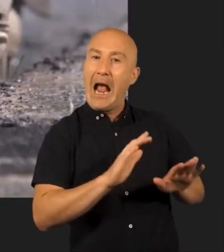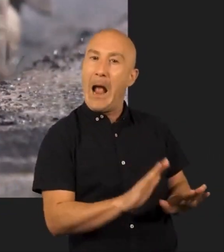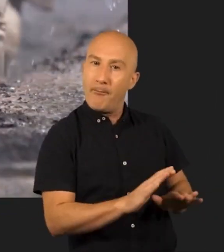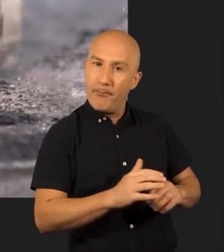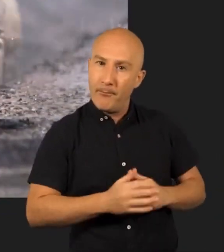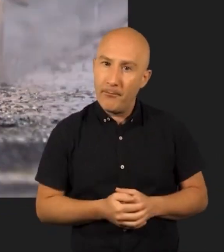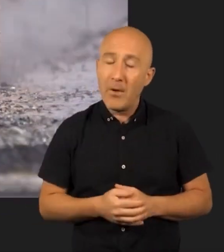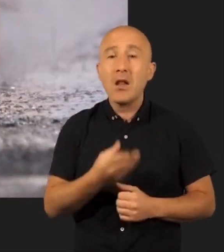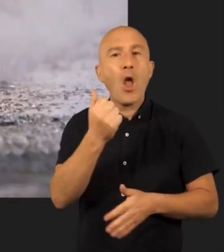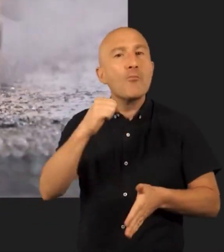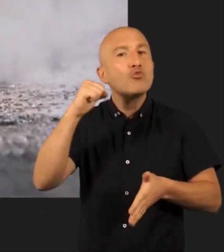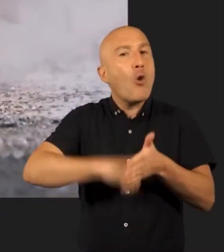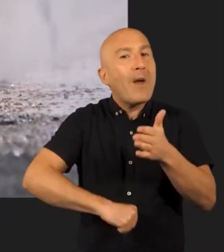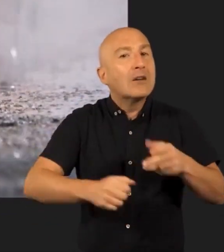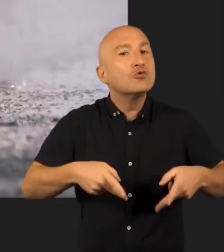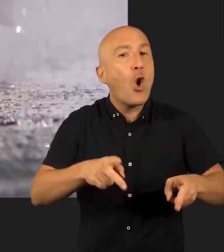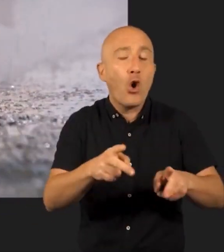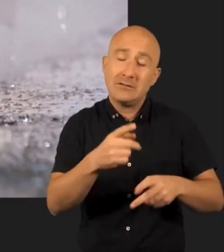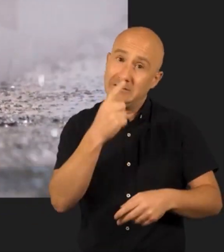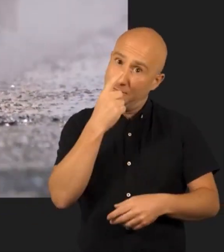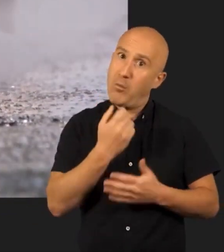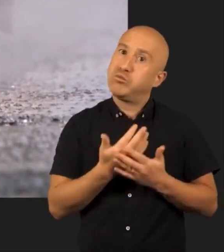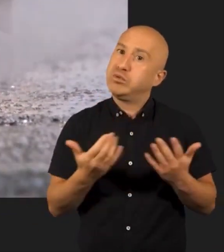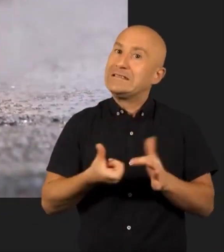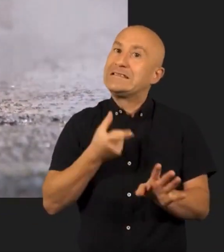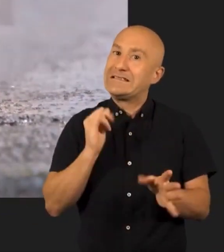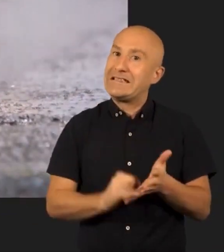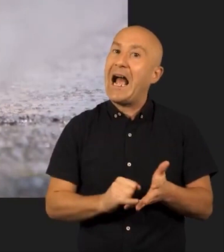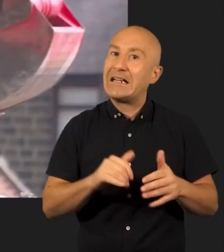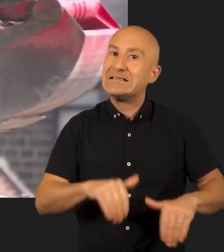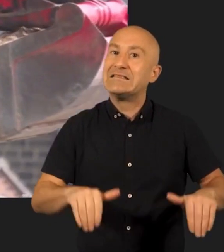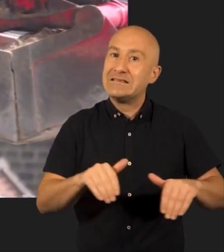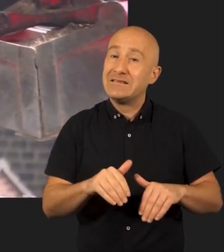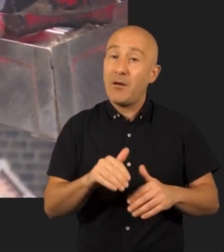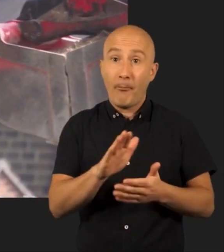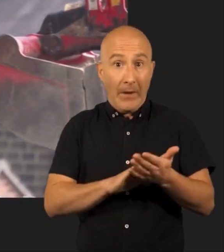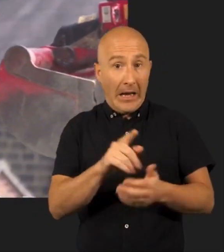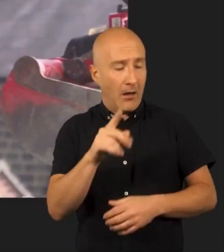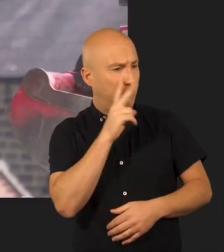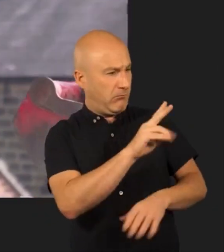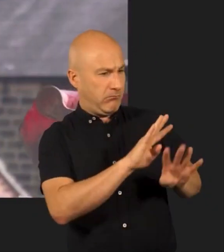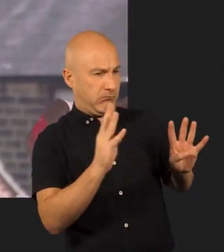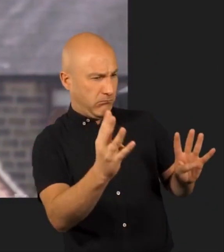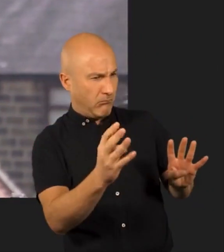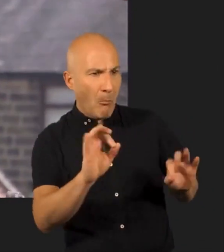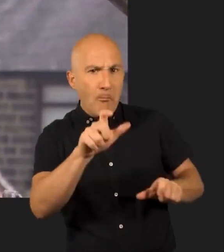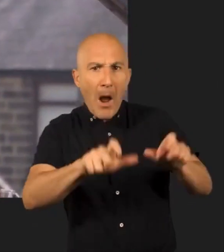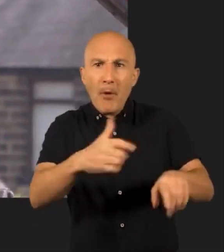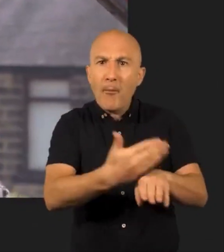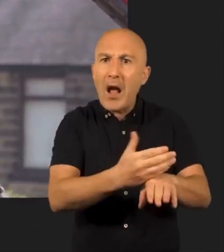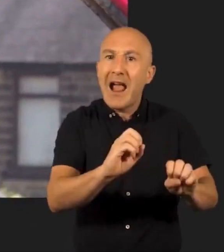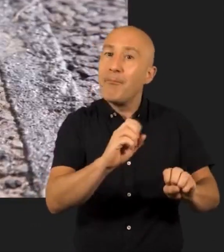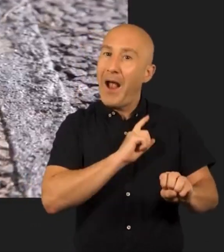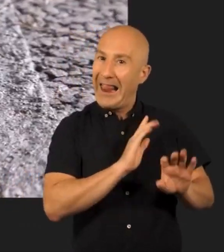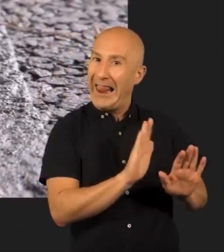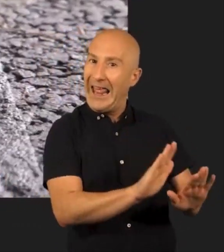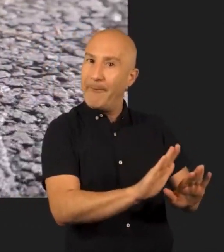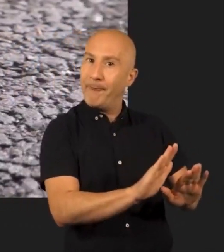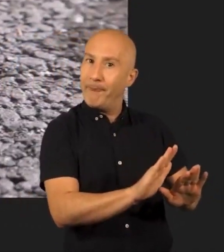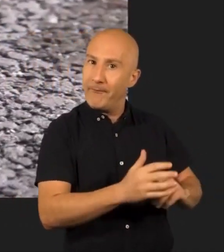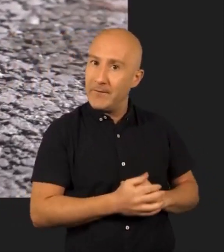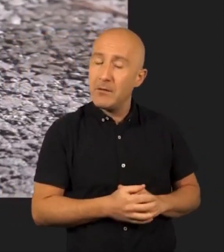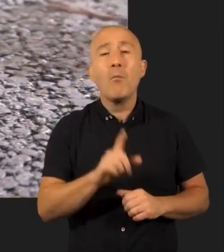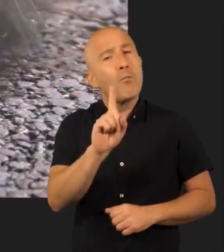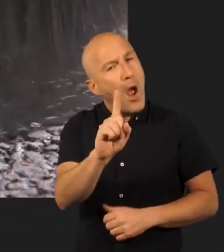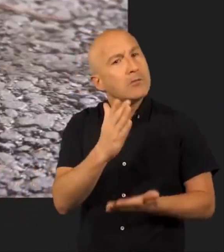ready for use. For some concrete roads, this can take several days. This means you may not see people working on site all the